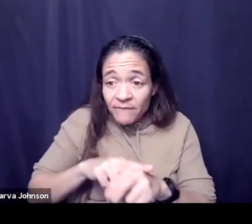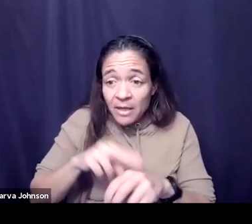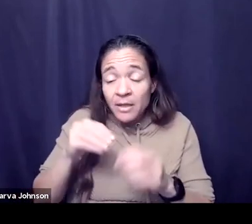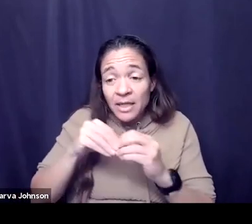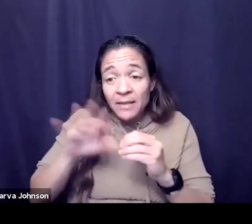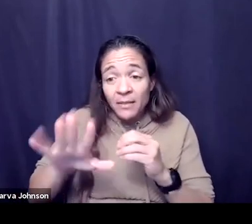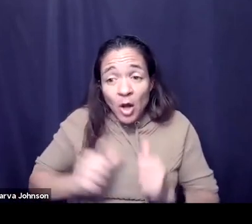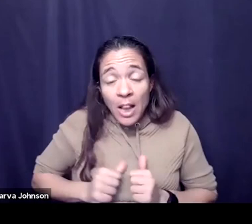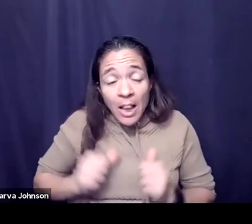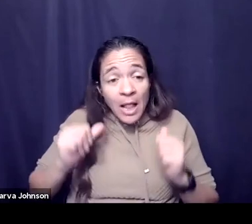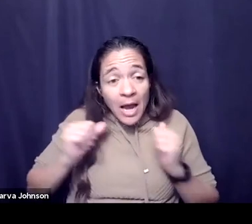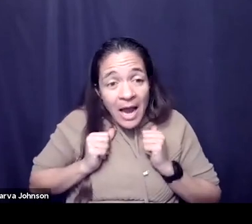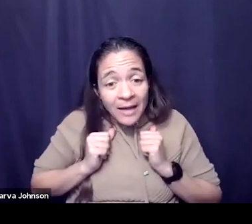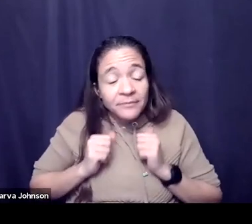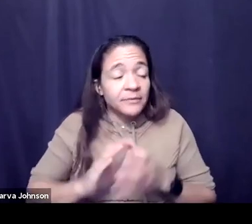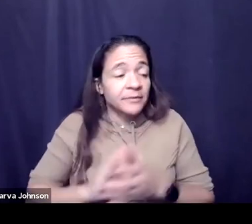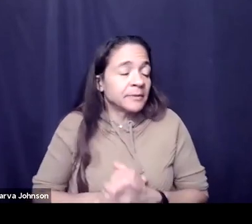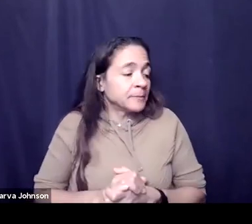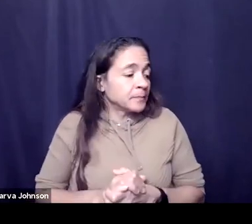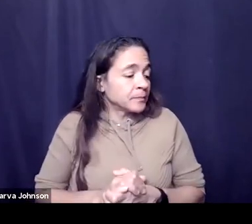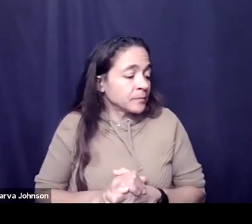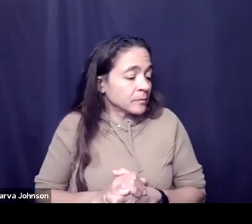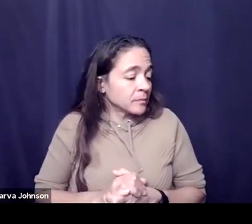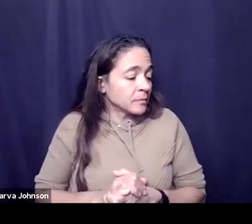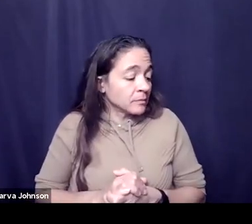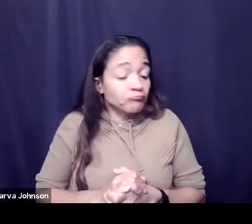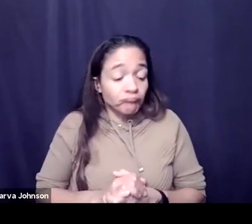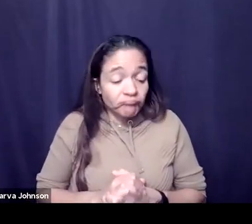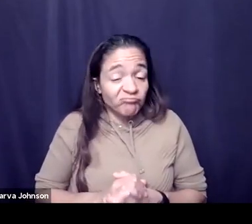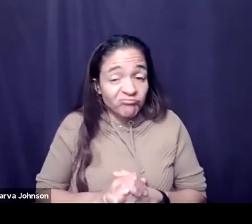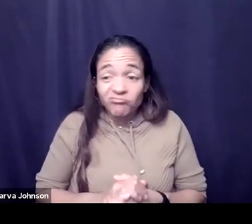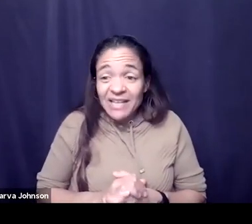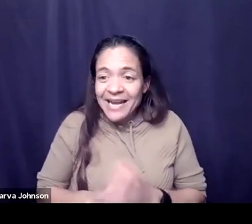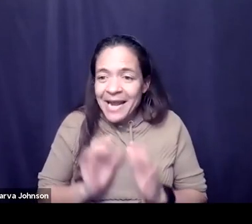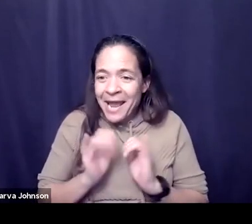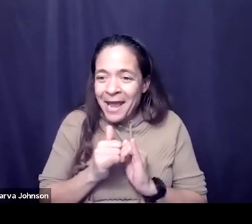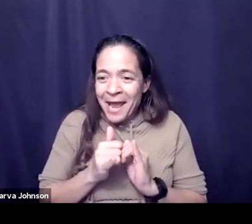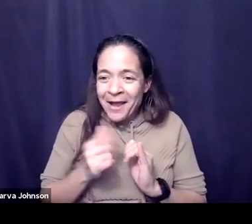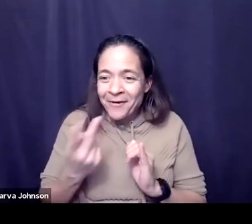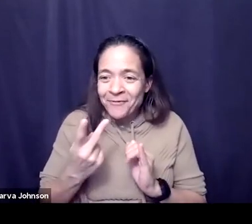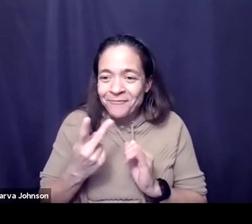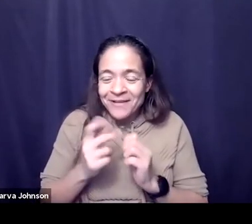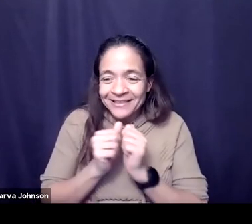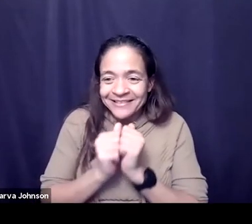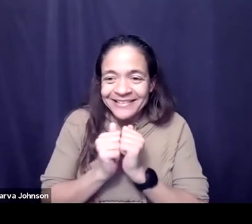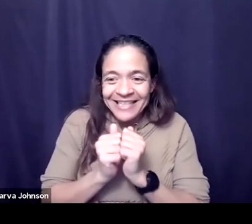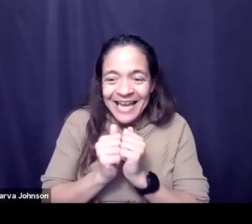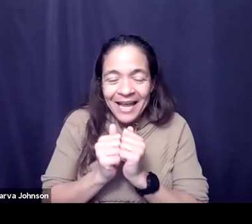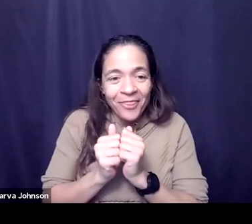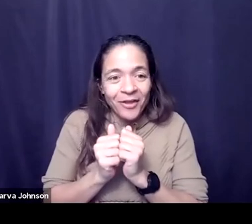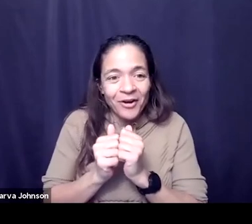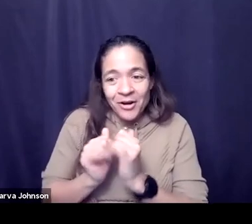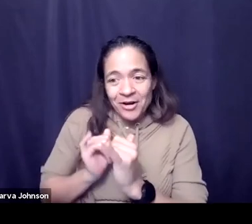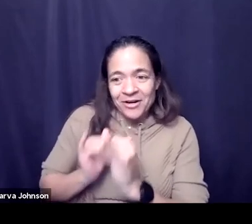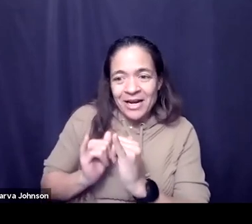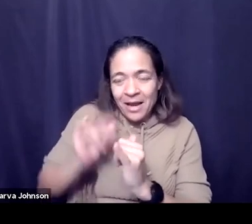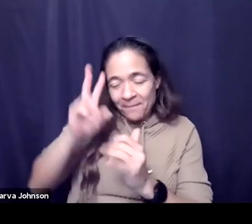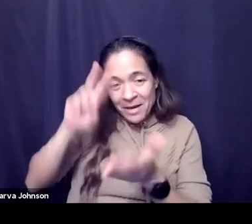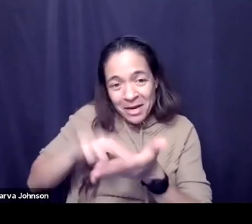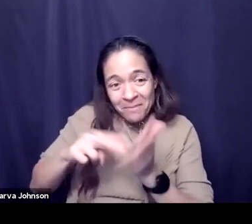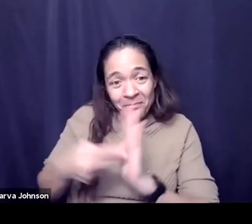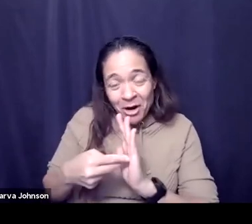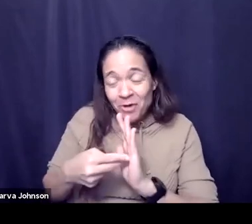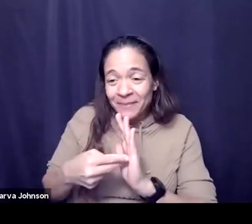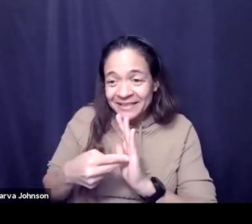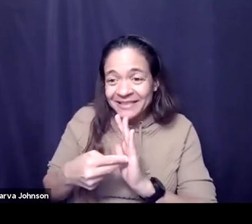z and what could we do together that helps us further like our common purpose which would be to protect